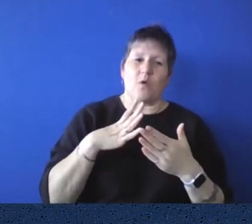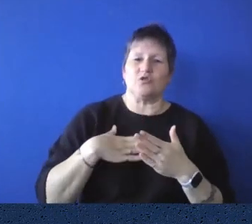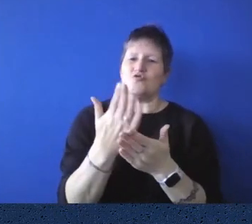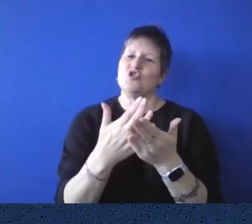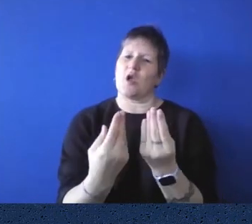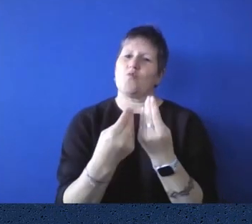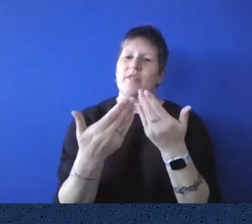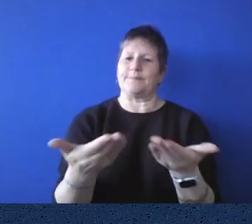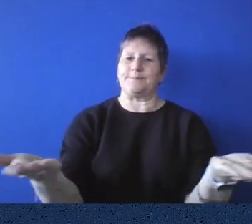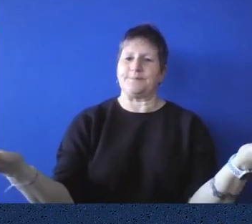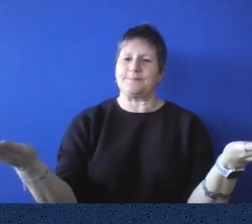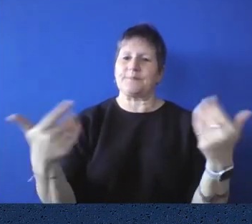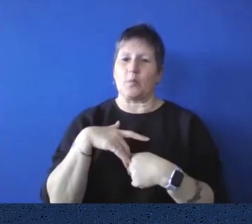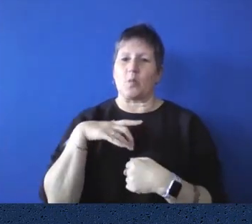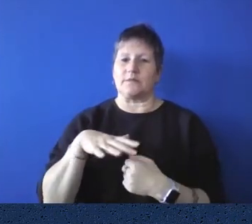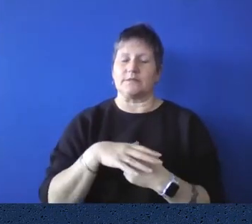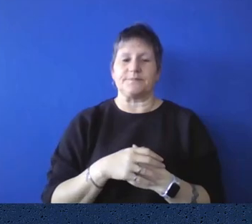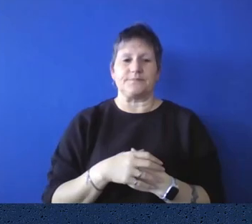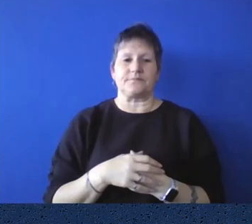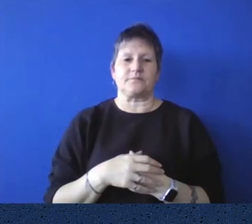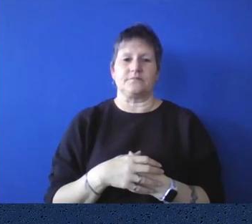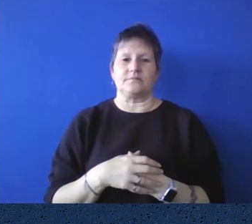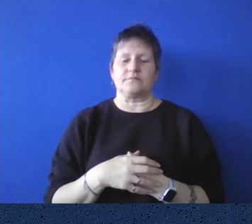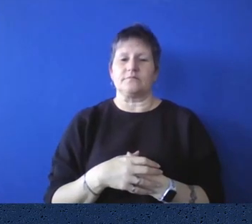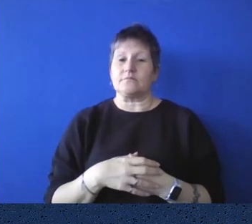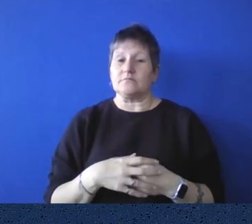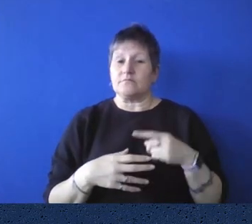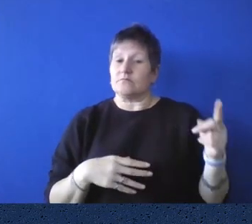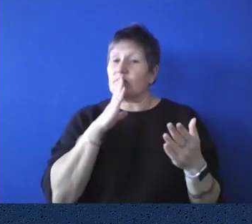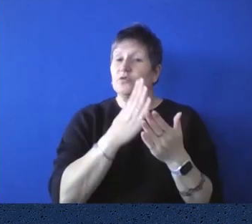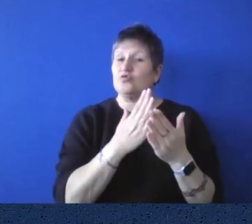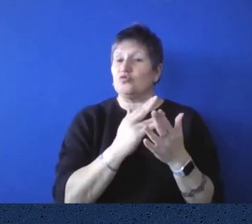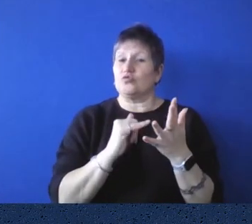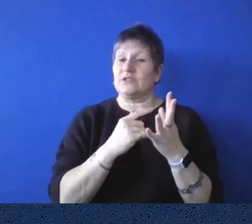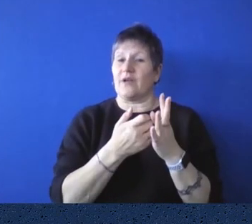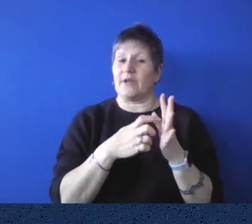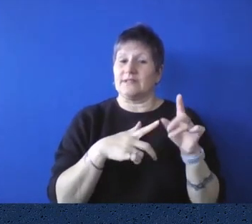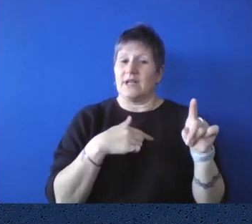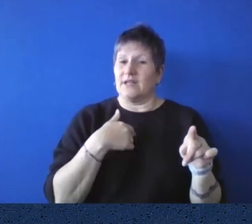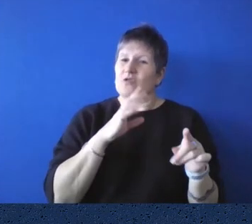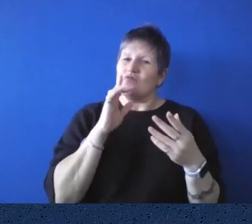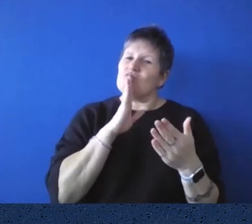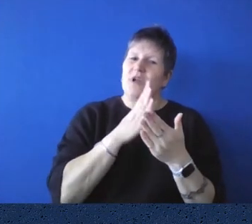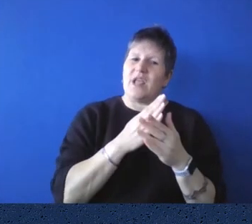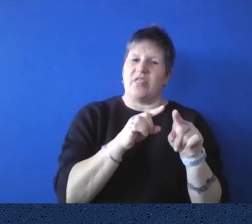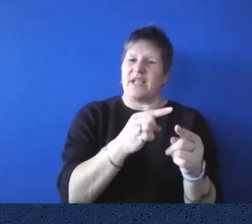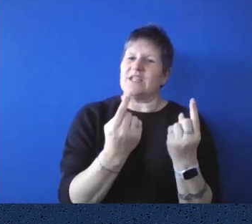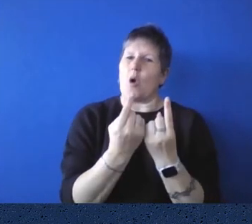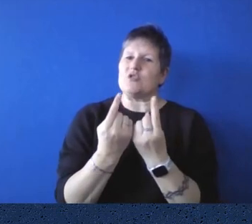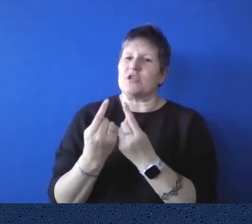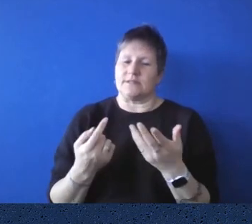wonderful, um, pieces. Yeah. I guess in addition to that, Carolyn, these objects represent the democratic history of Victoria. So it's really,